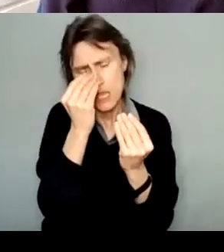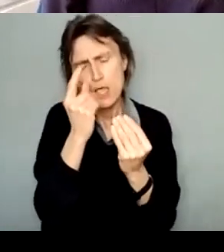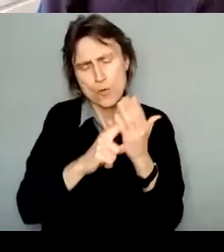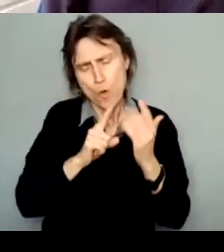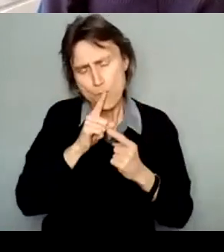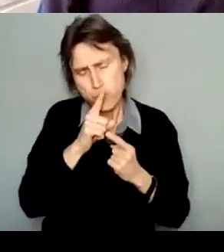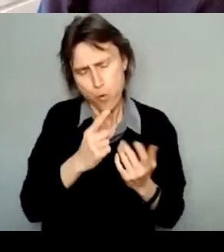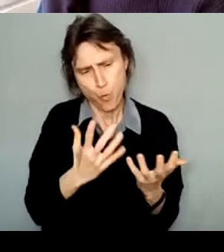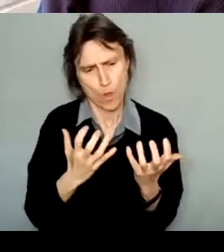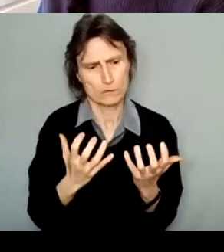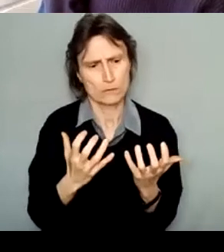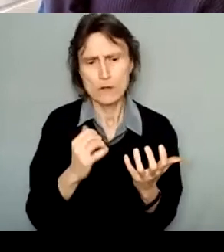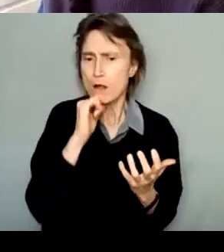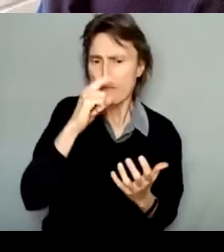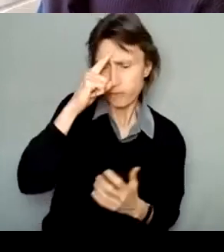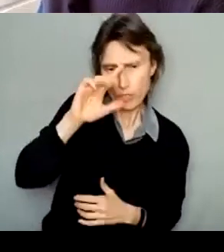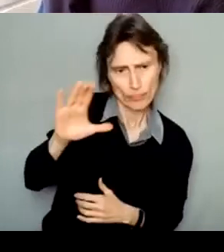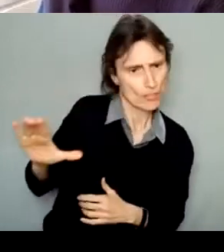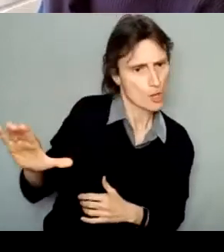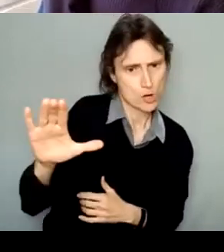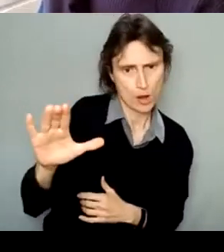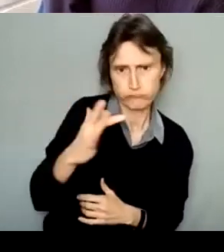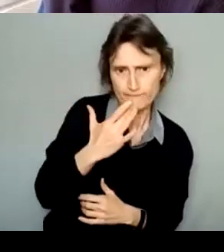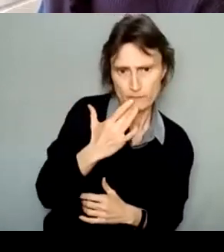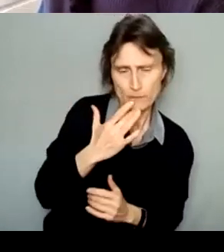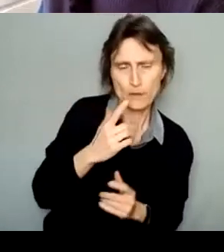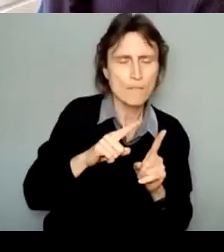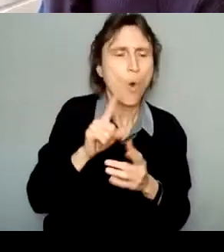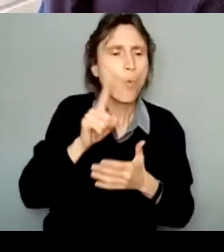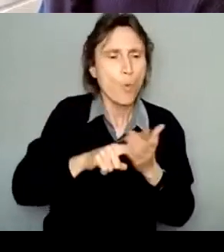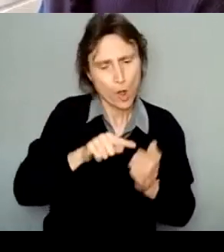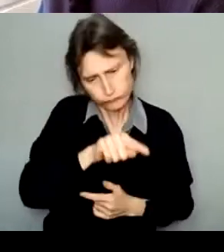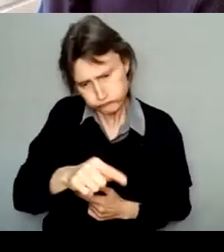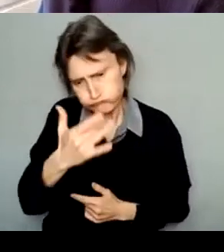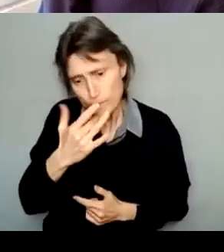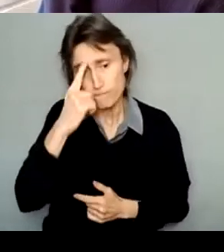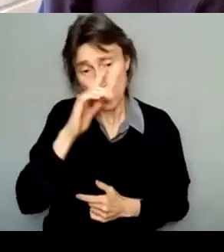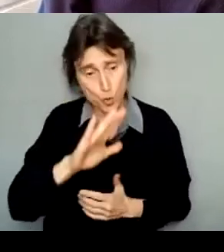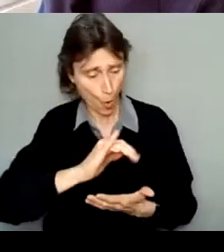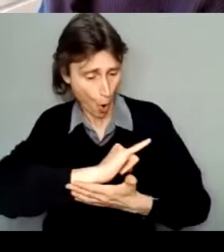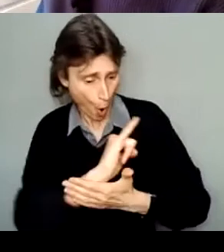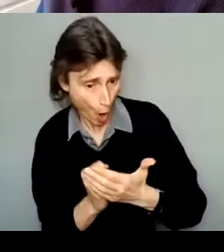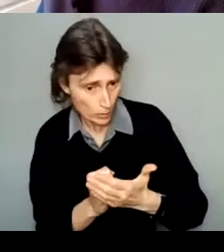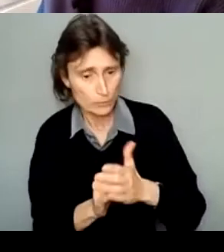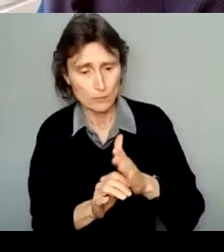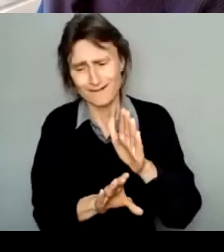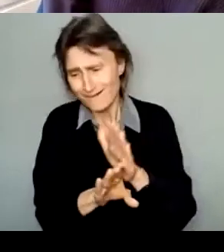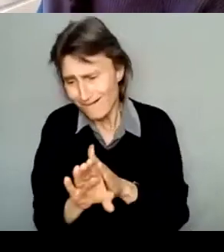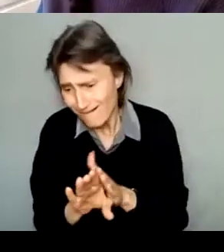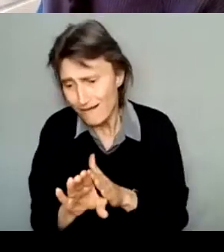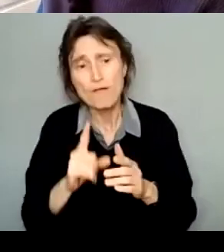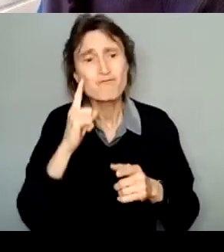systems of evaluation can be highly beneficial to personal artistic growth and development and guiding your practice into the future.